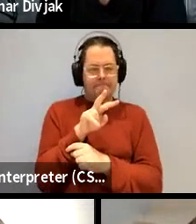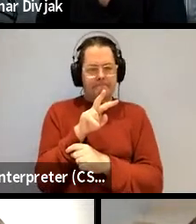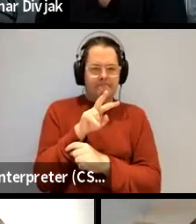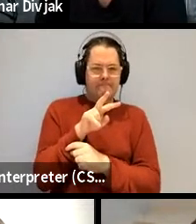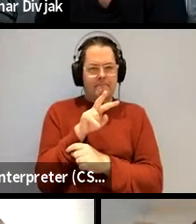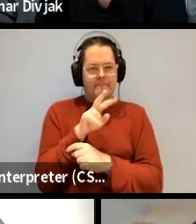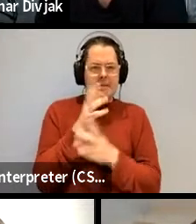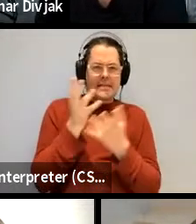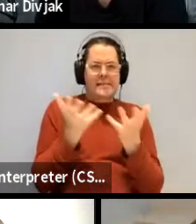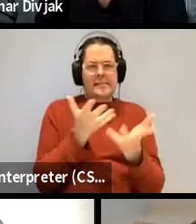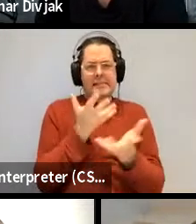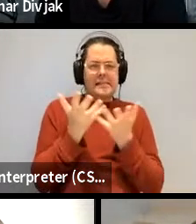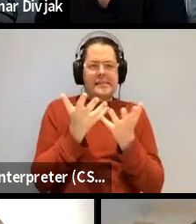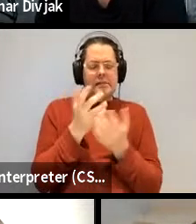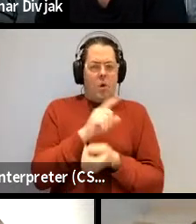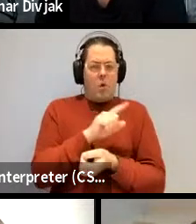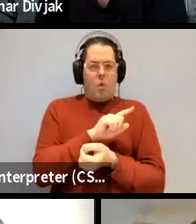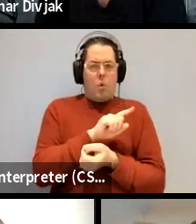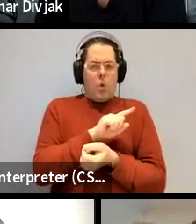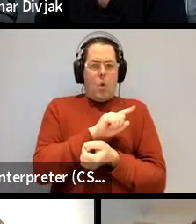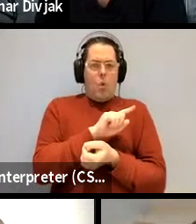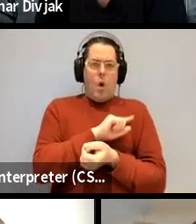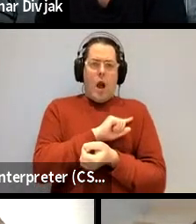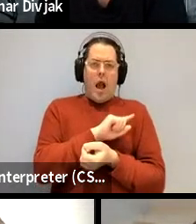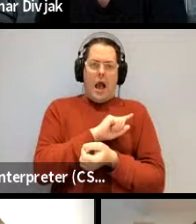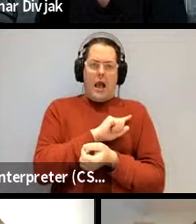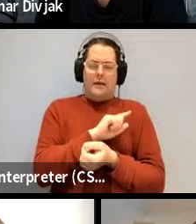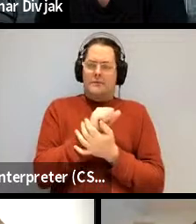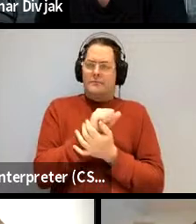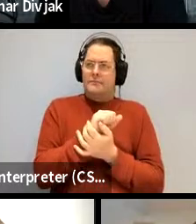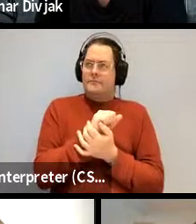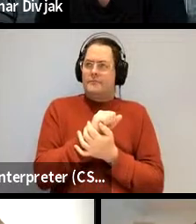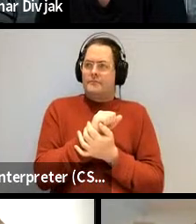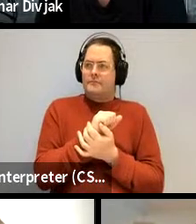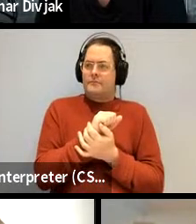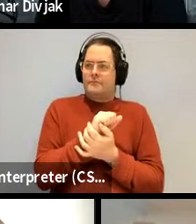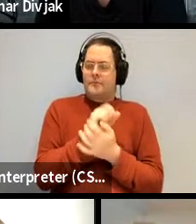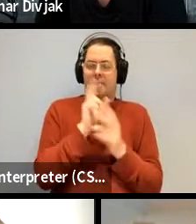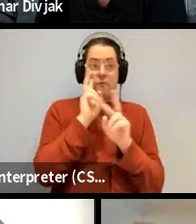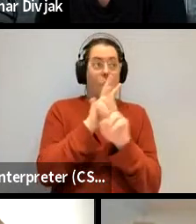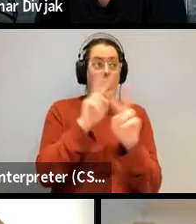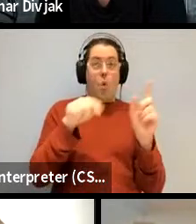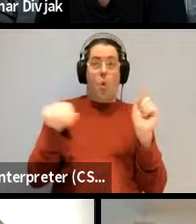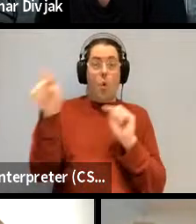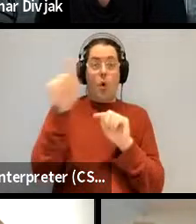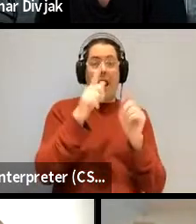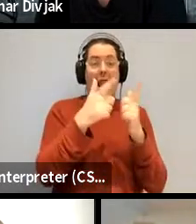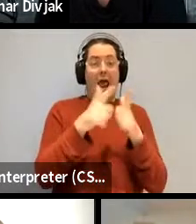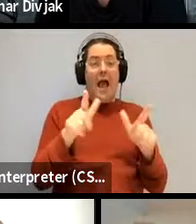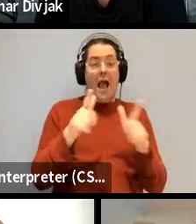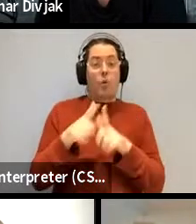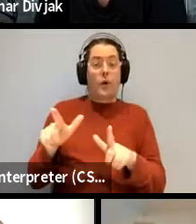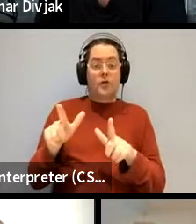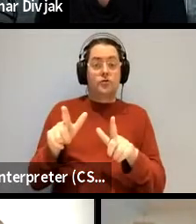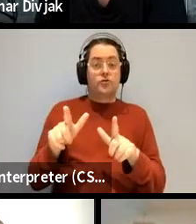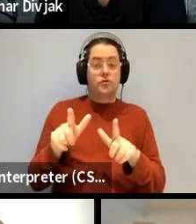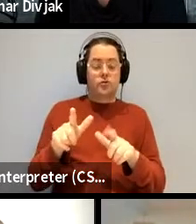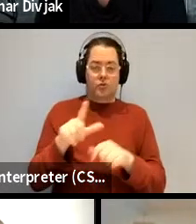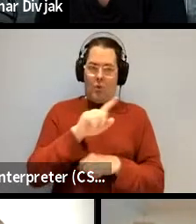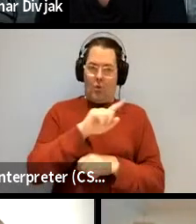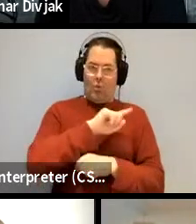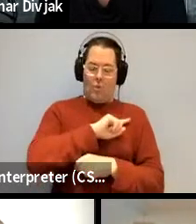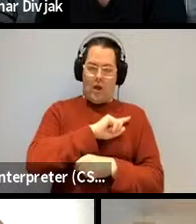i mean i mean why is that languages generally kind of land in the same